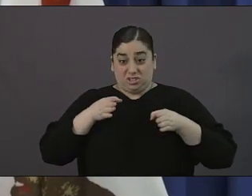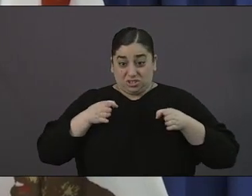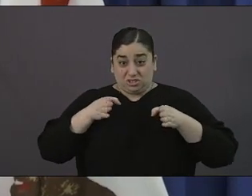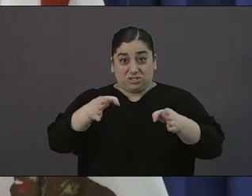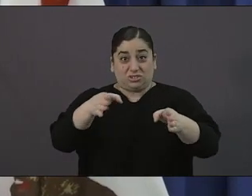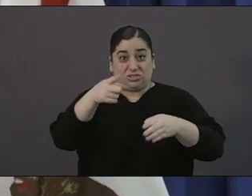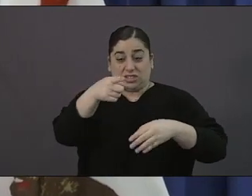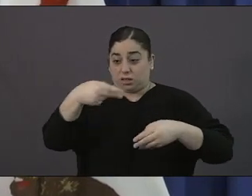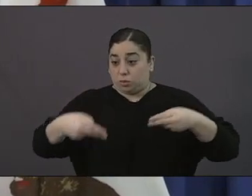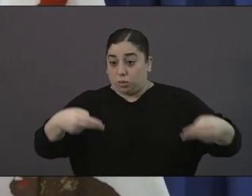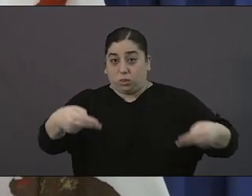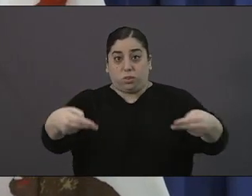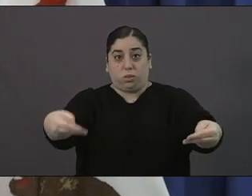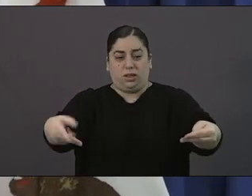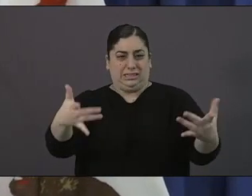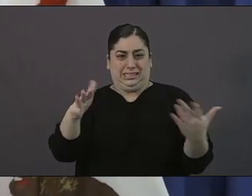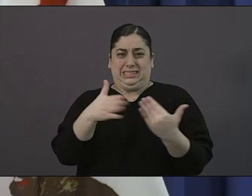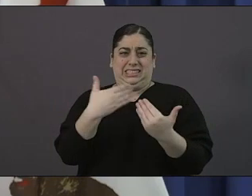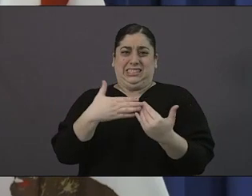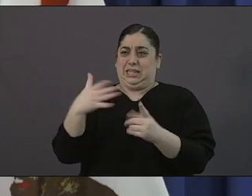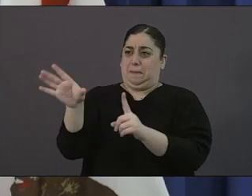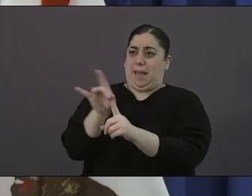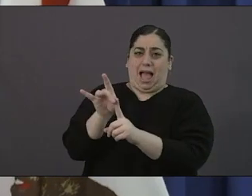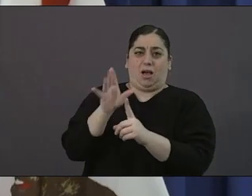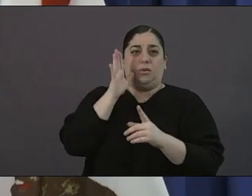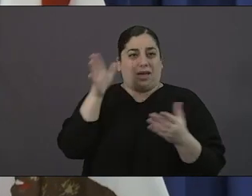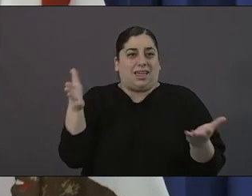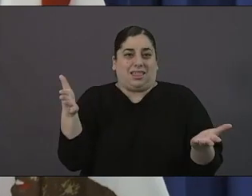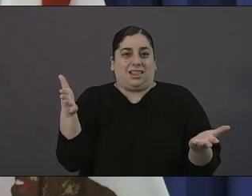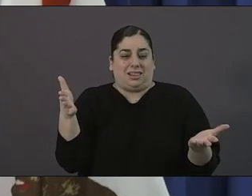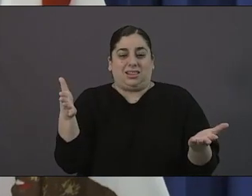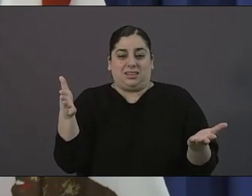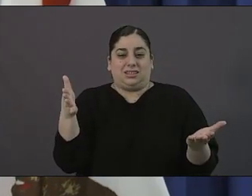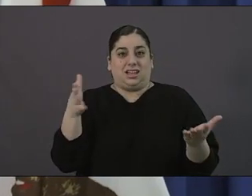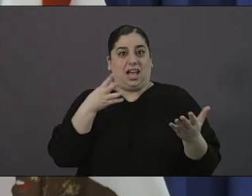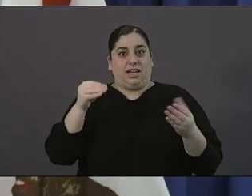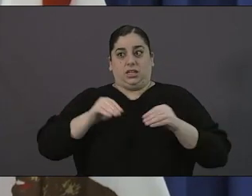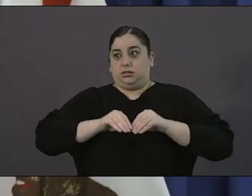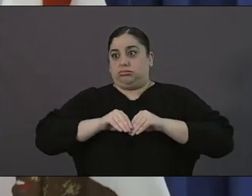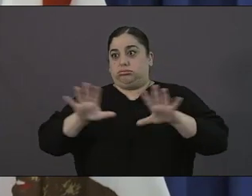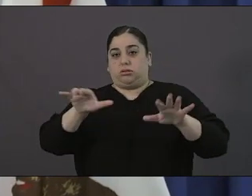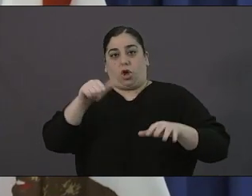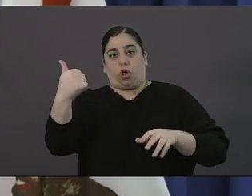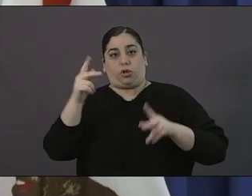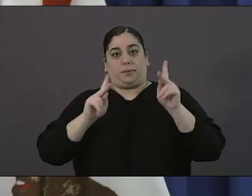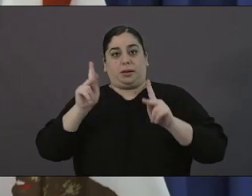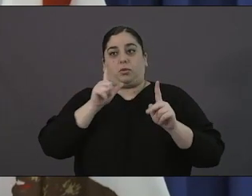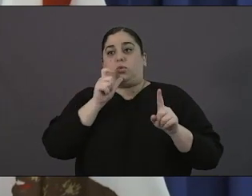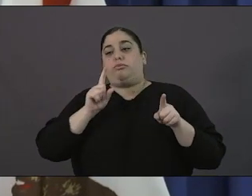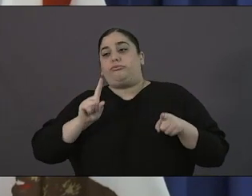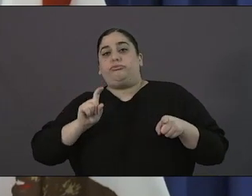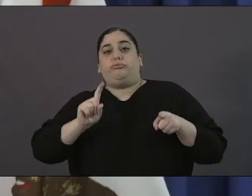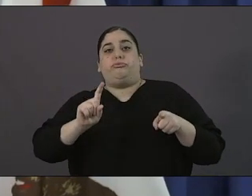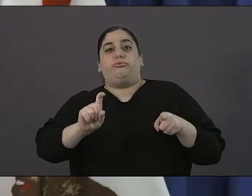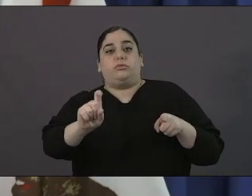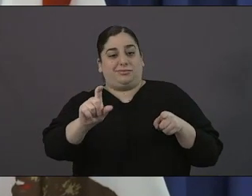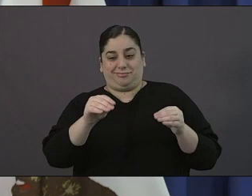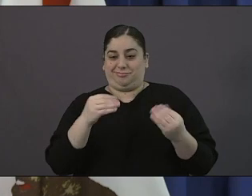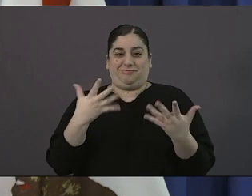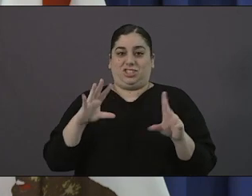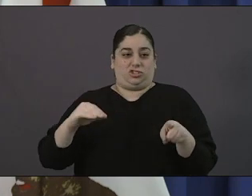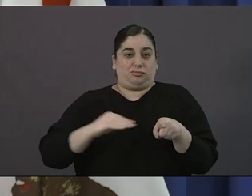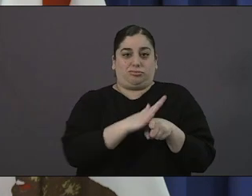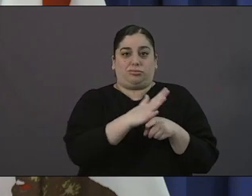but in the general population so it's absolutely critical that we continue to do this and as the mayor says we've been reducing the density in our current